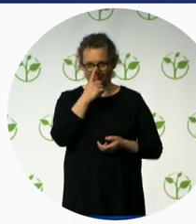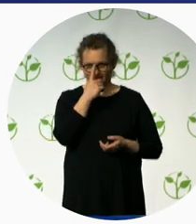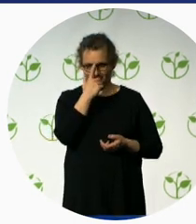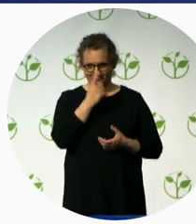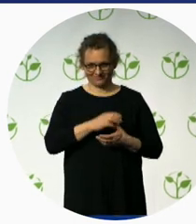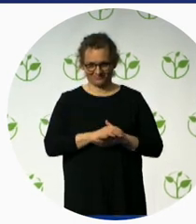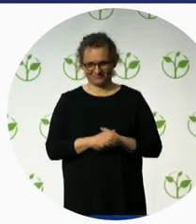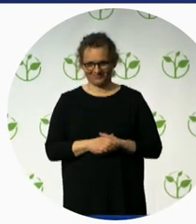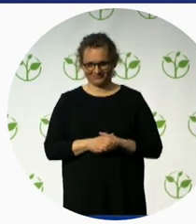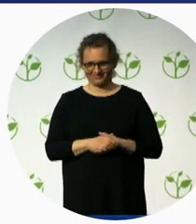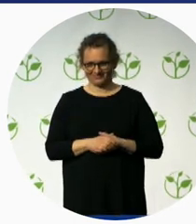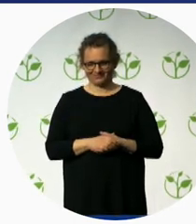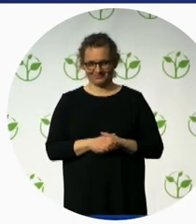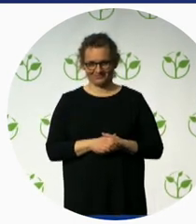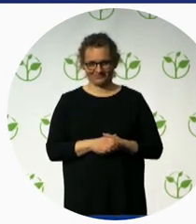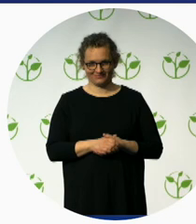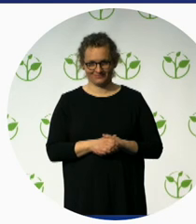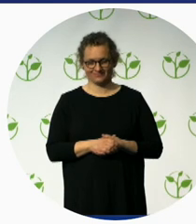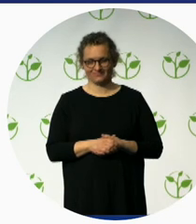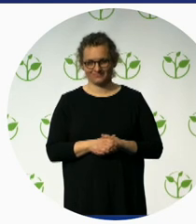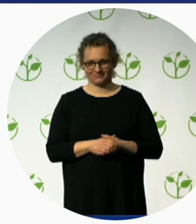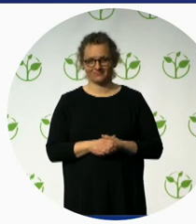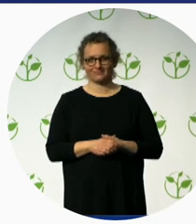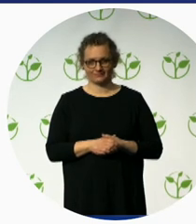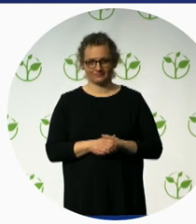Znaczyć że ogólnie nie ma.